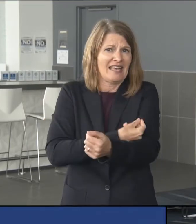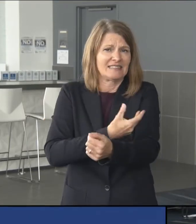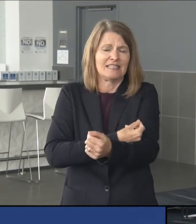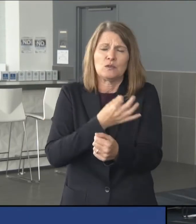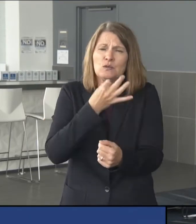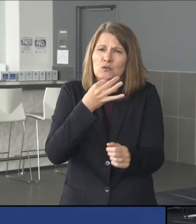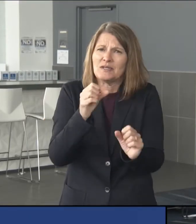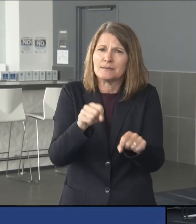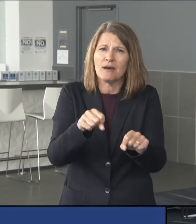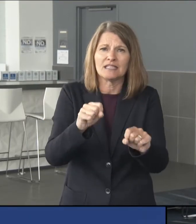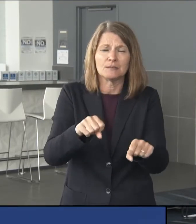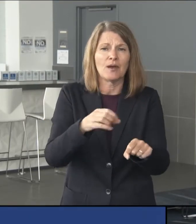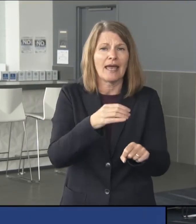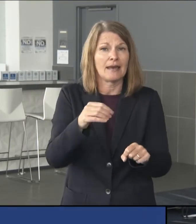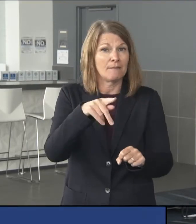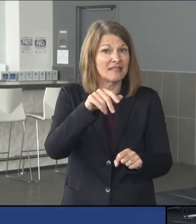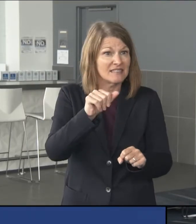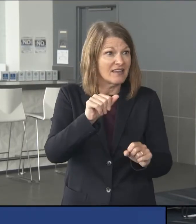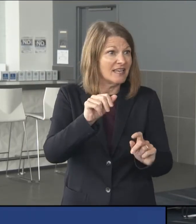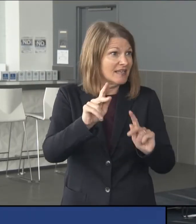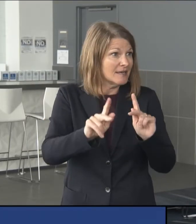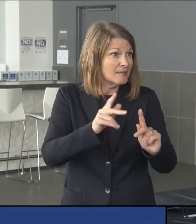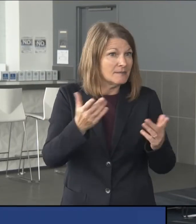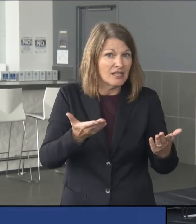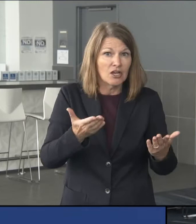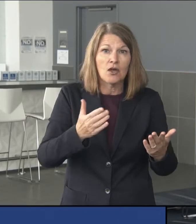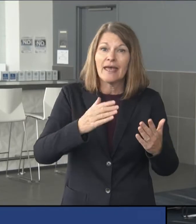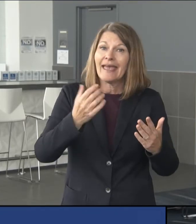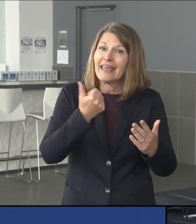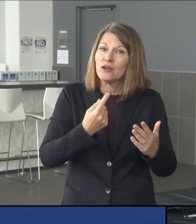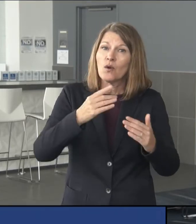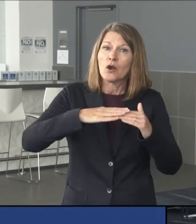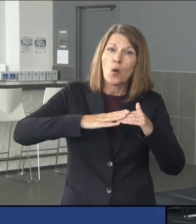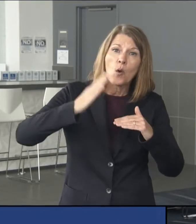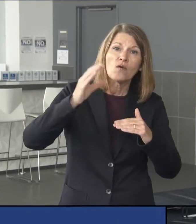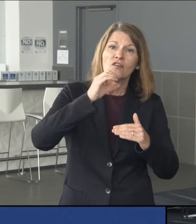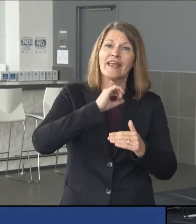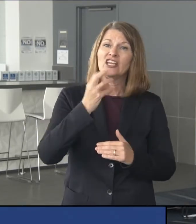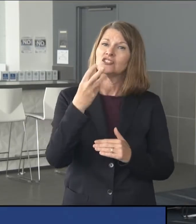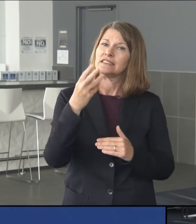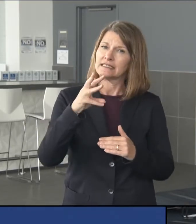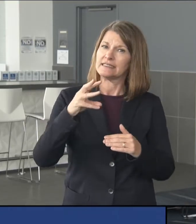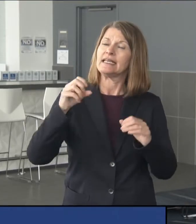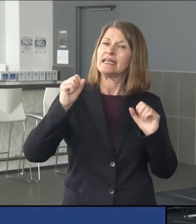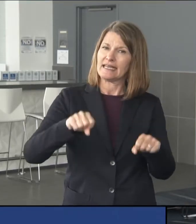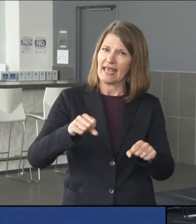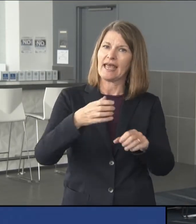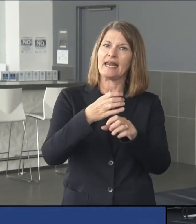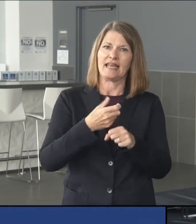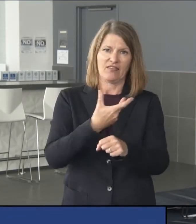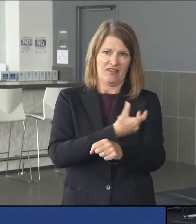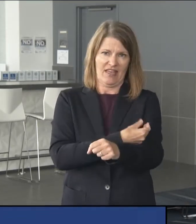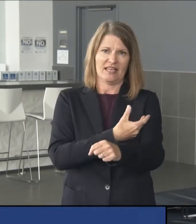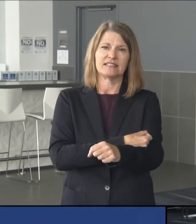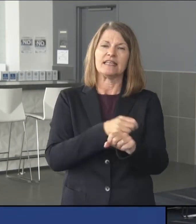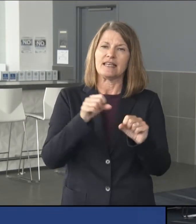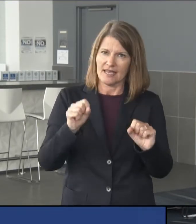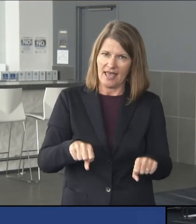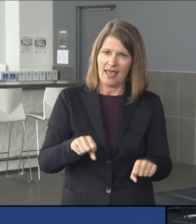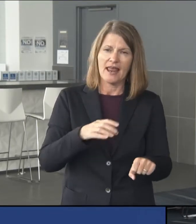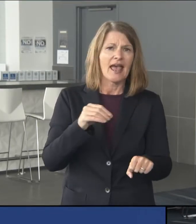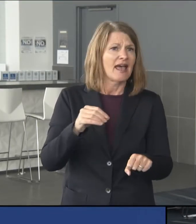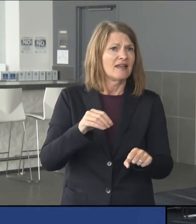possible. In Pennsylvania, anyone over the age of 16 is eligible, and the vaccines are readily